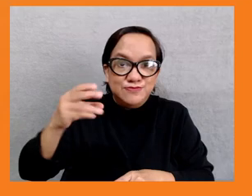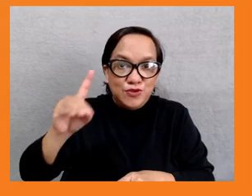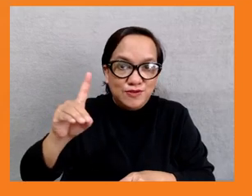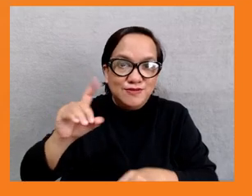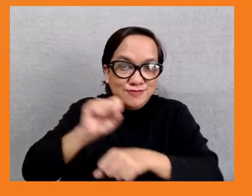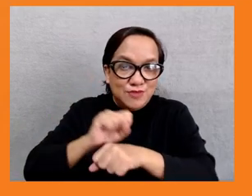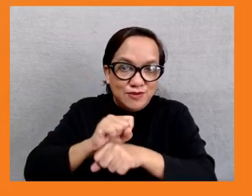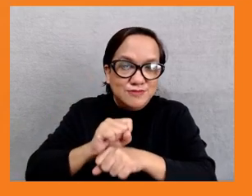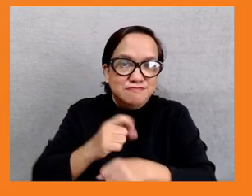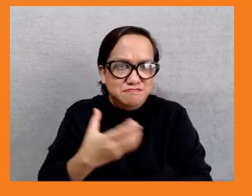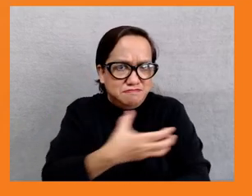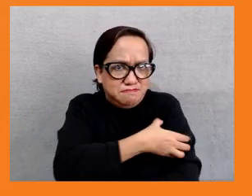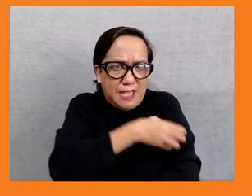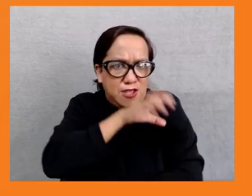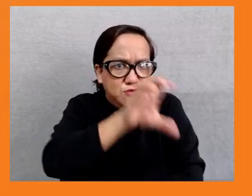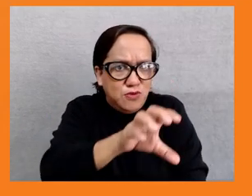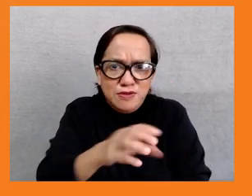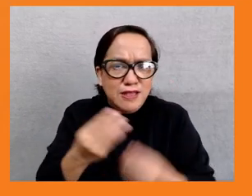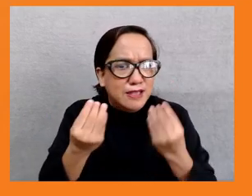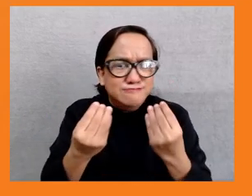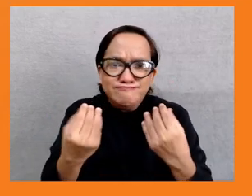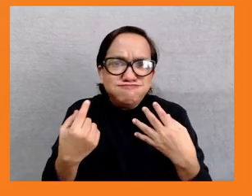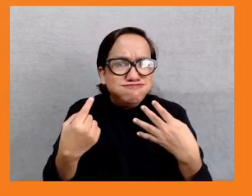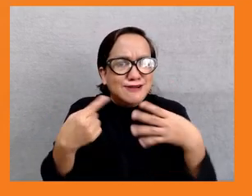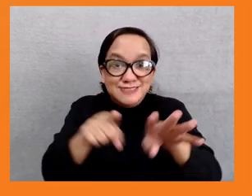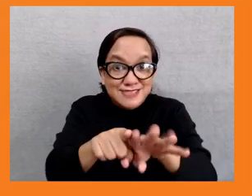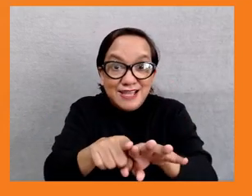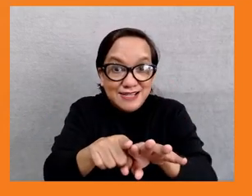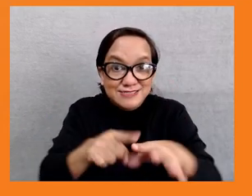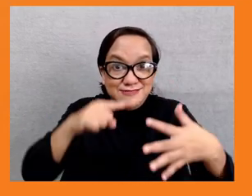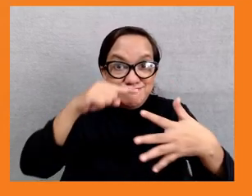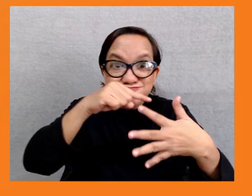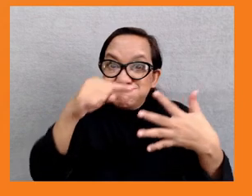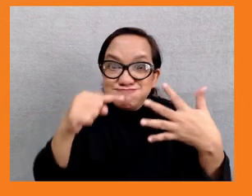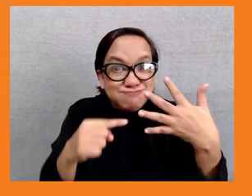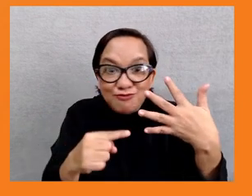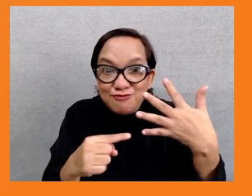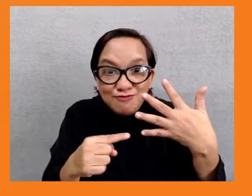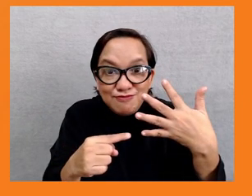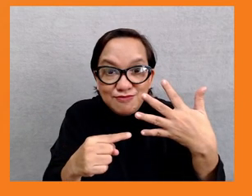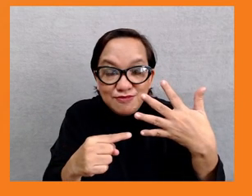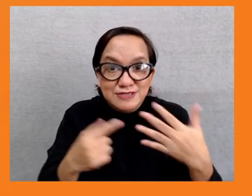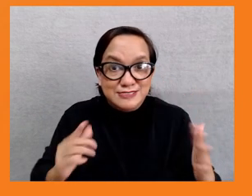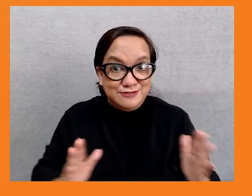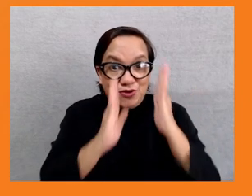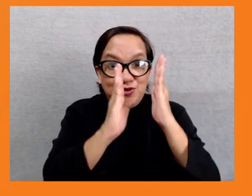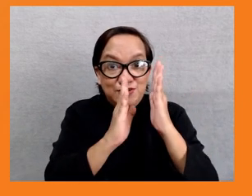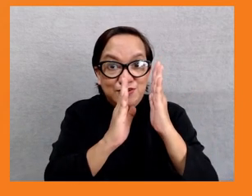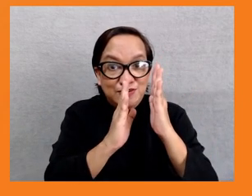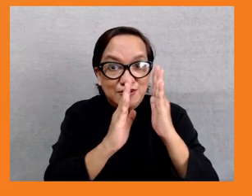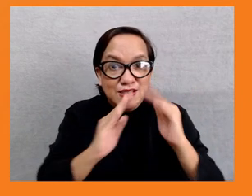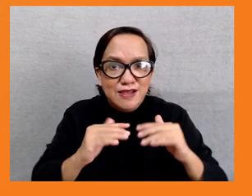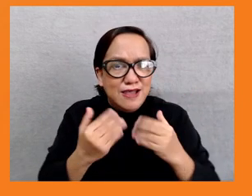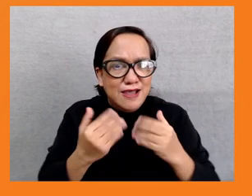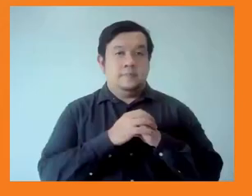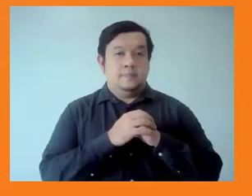really combat the interrelated challenges that keep people trapped in poverty. Next slide, please. We